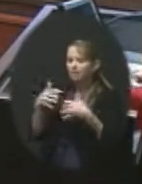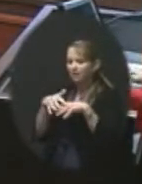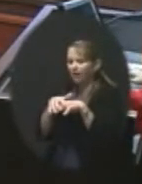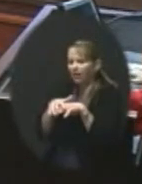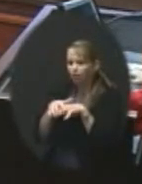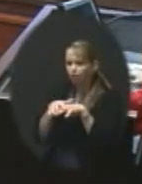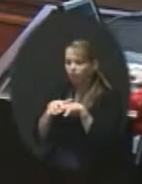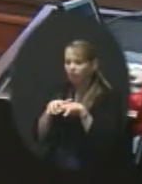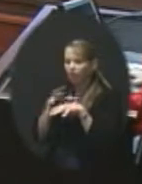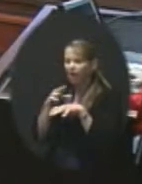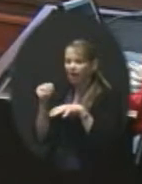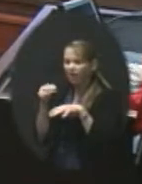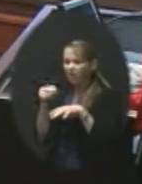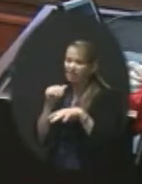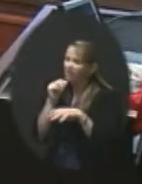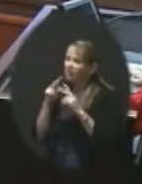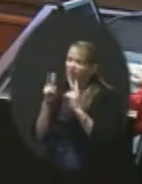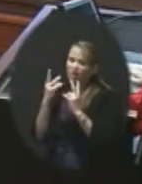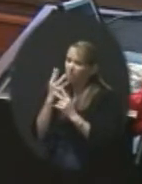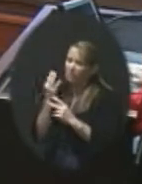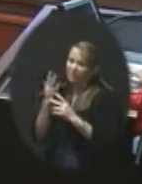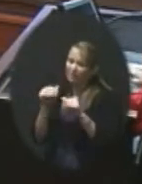very pretty spaces. I'm sorry to say.